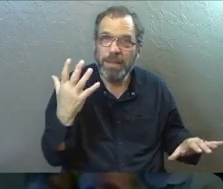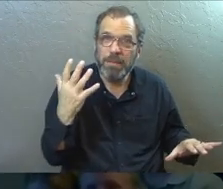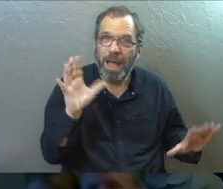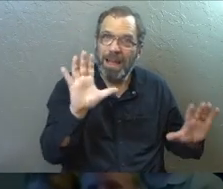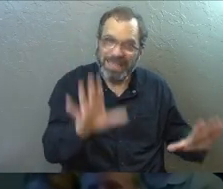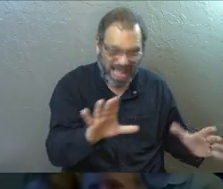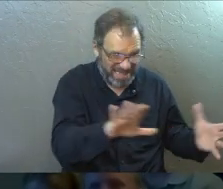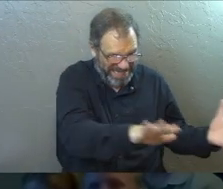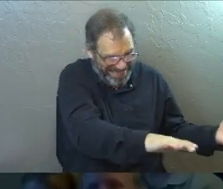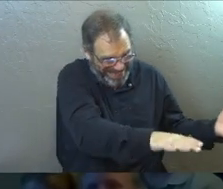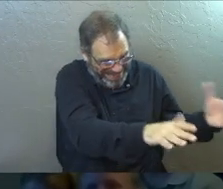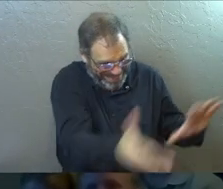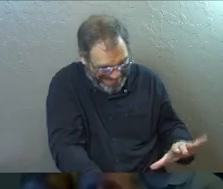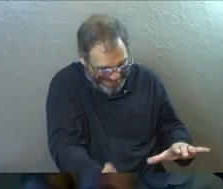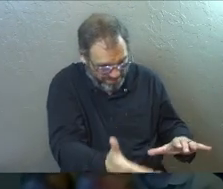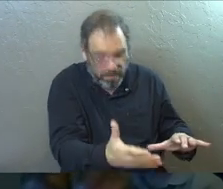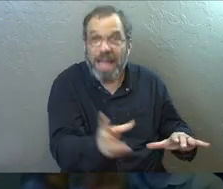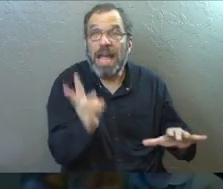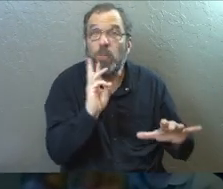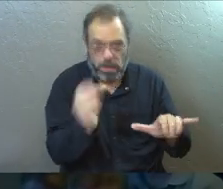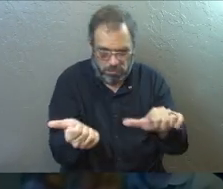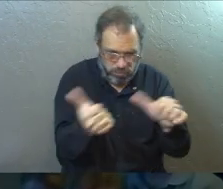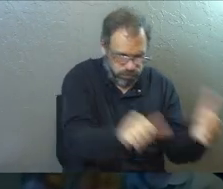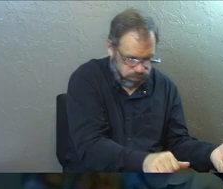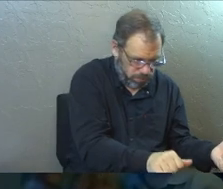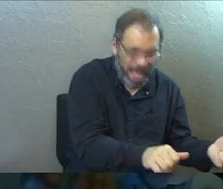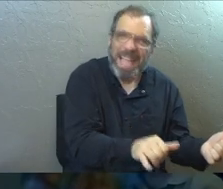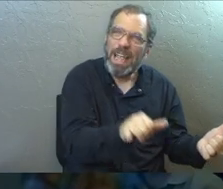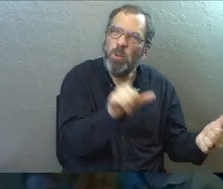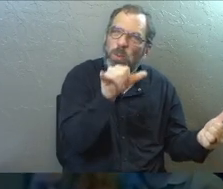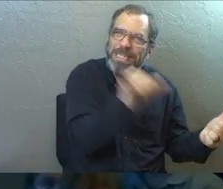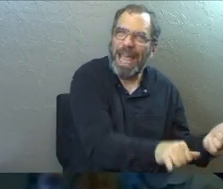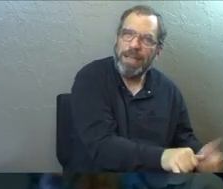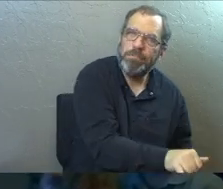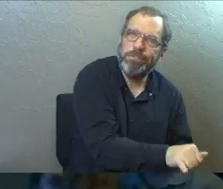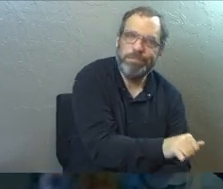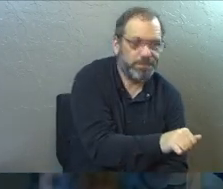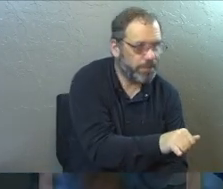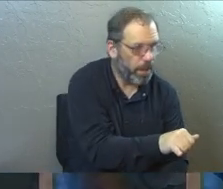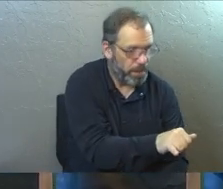So that's dead. That all goes under the water. And then we just hold you there for a while.